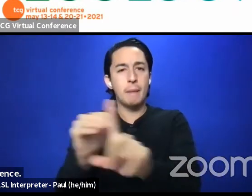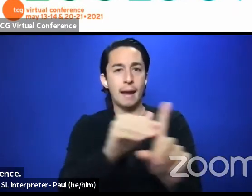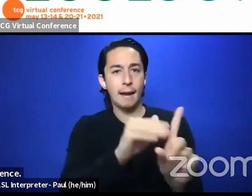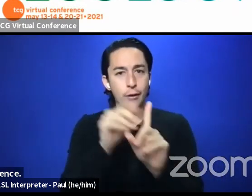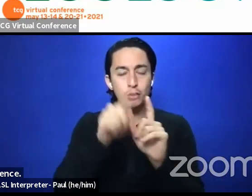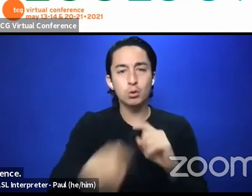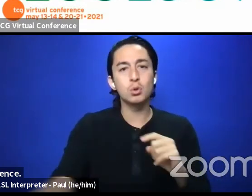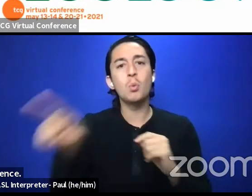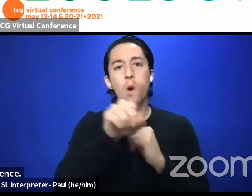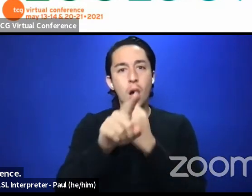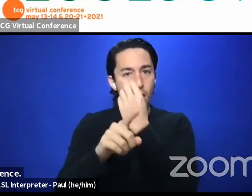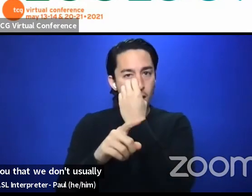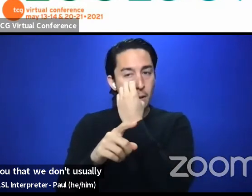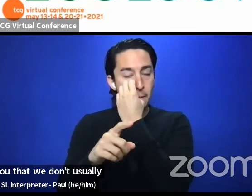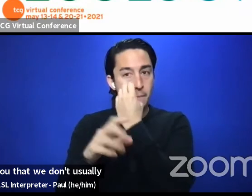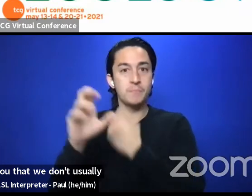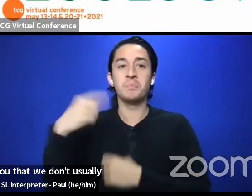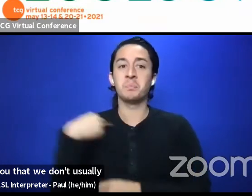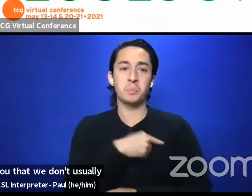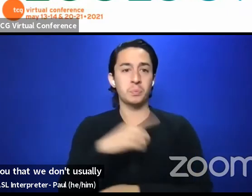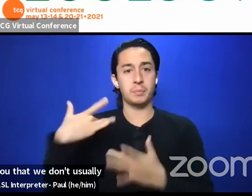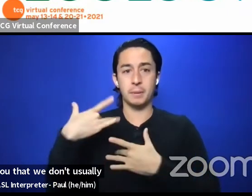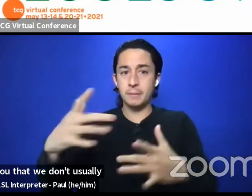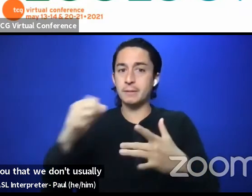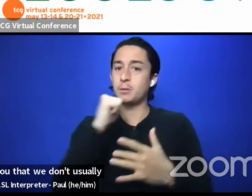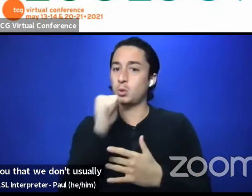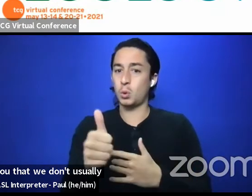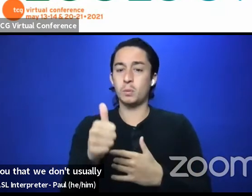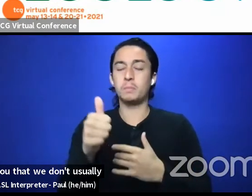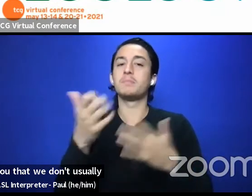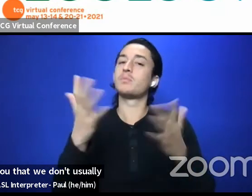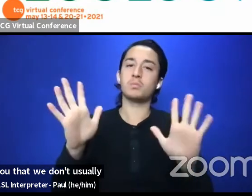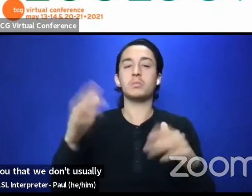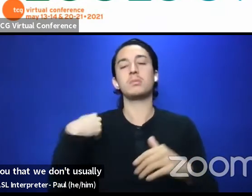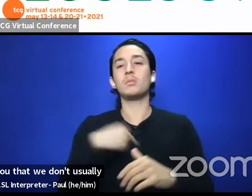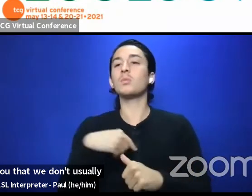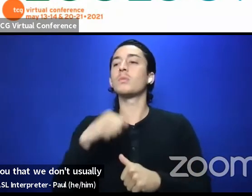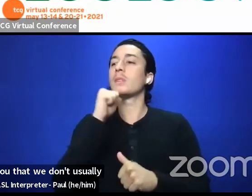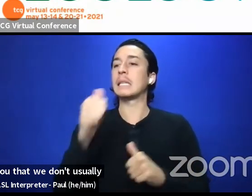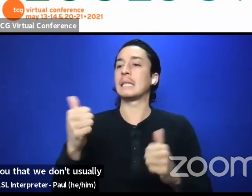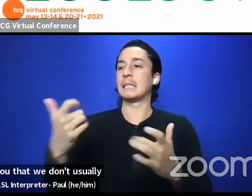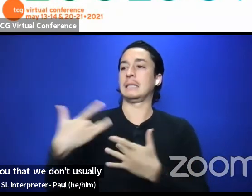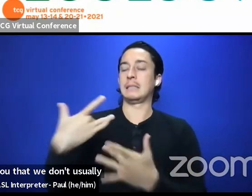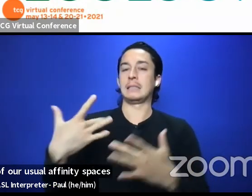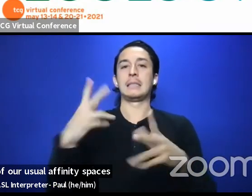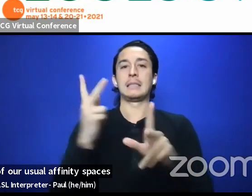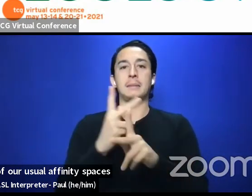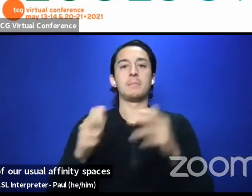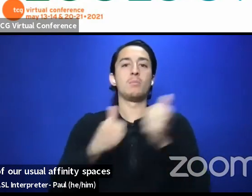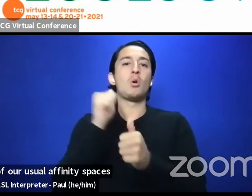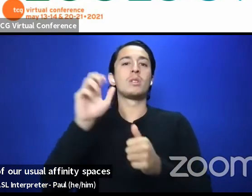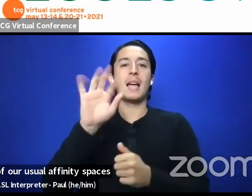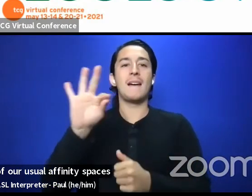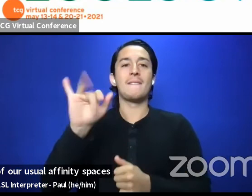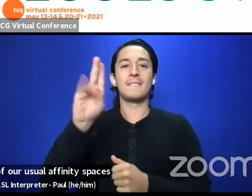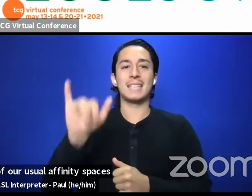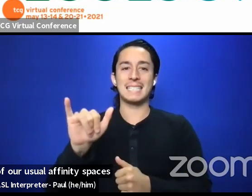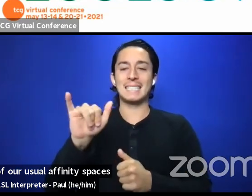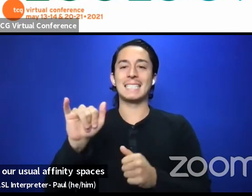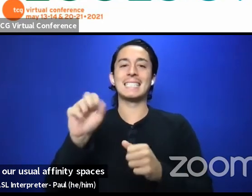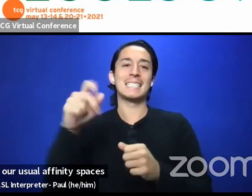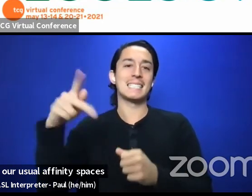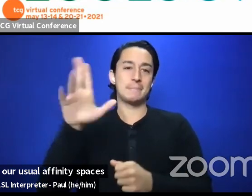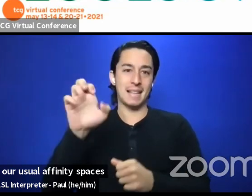that we don't usually hold, or we didn't hold many of our usual affinity spaces this week or